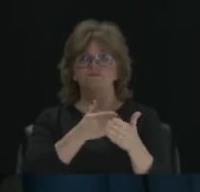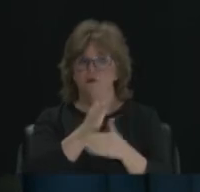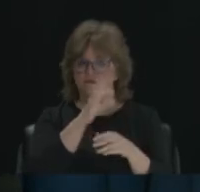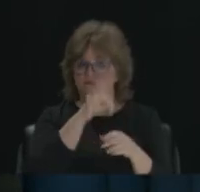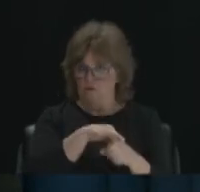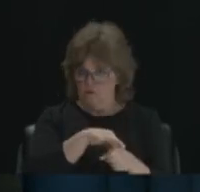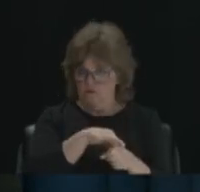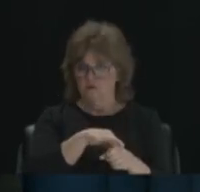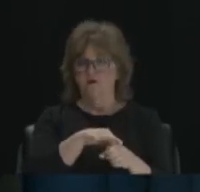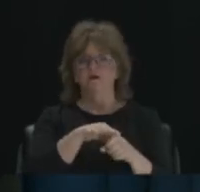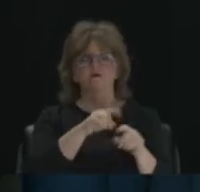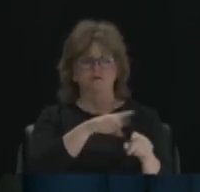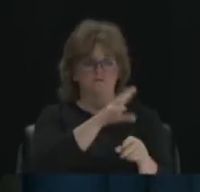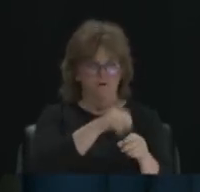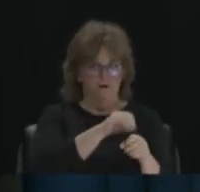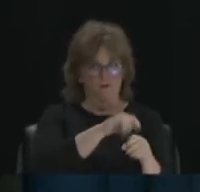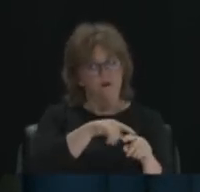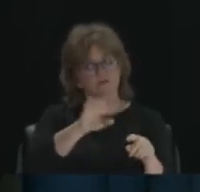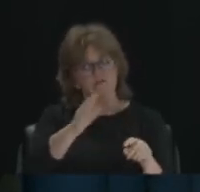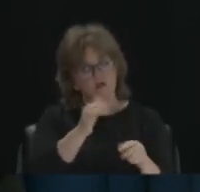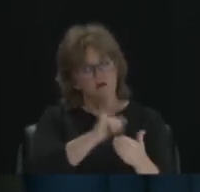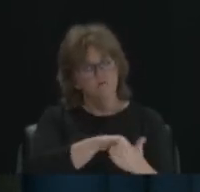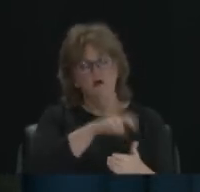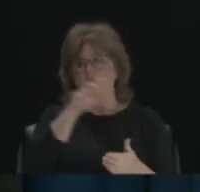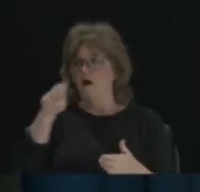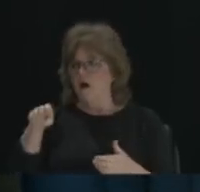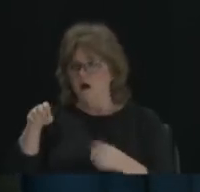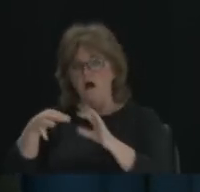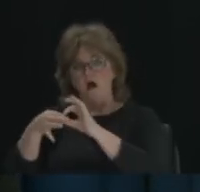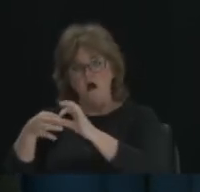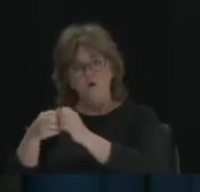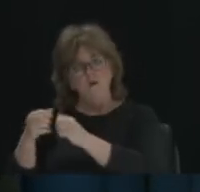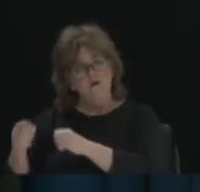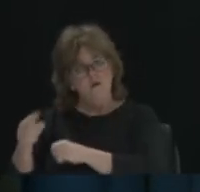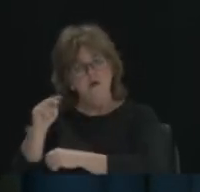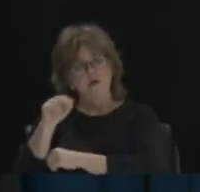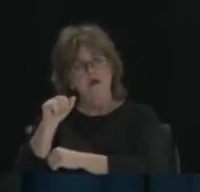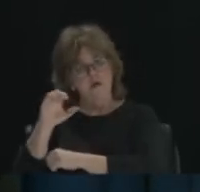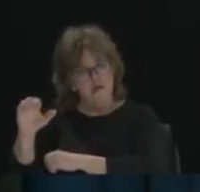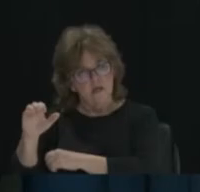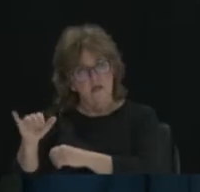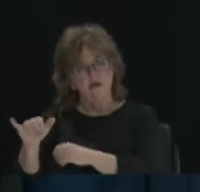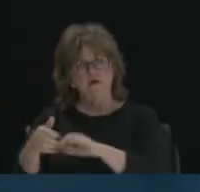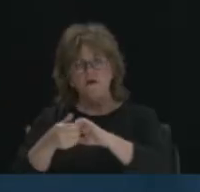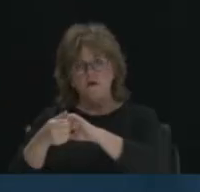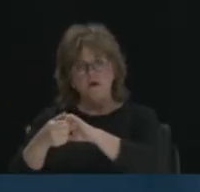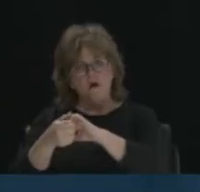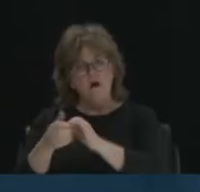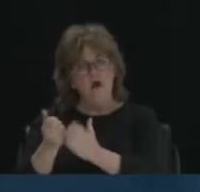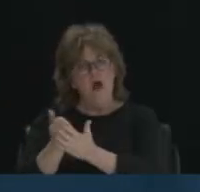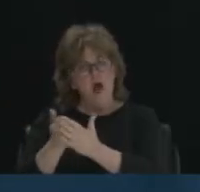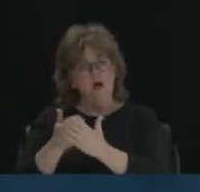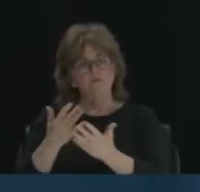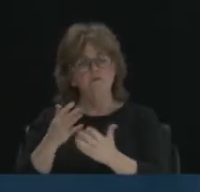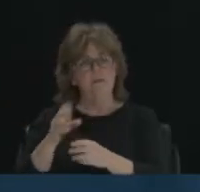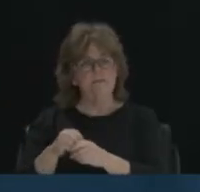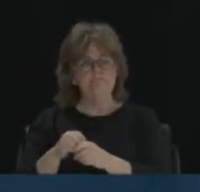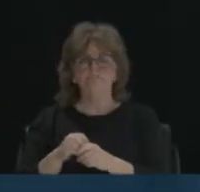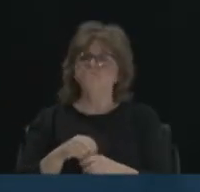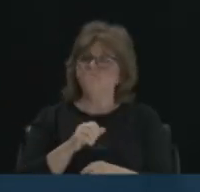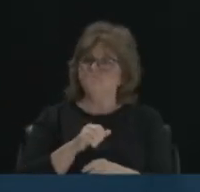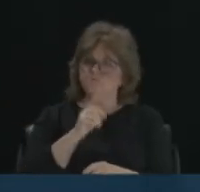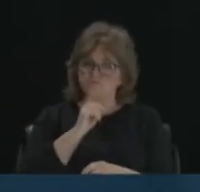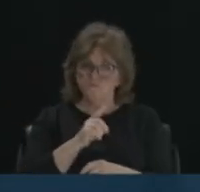women's movement, but it sounds like she was also active then with what is now the NAACP. You're absolutely correct. And, you know, so and then even